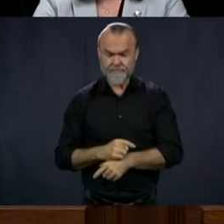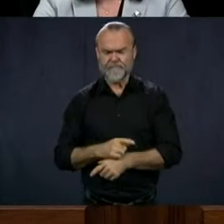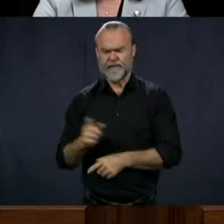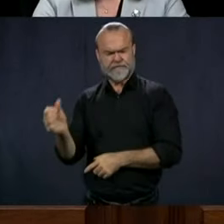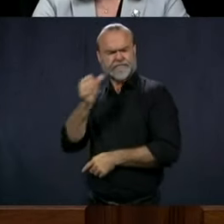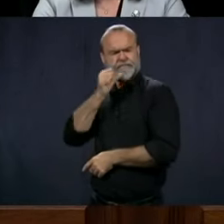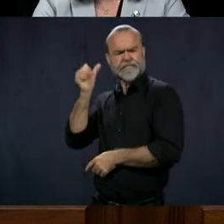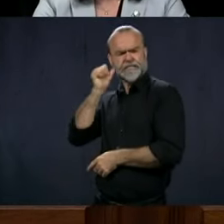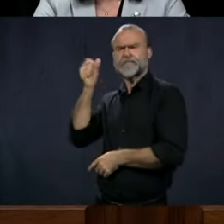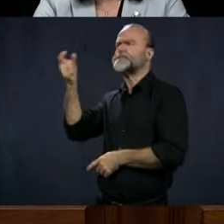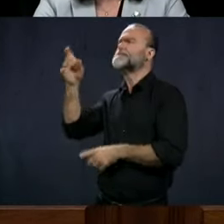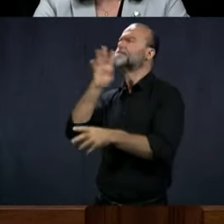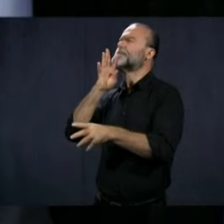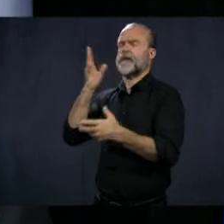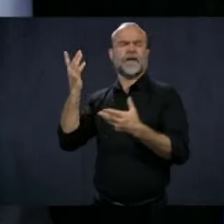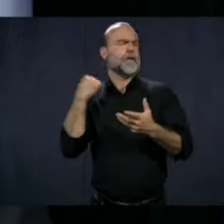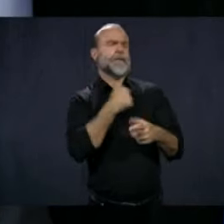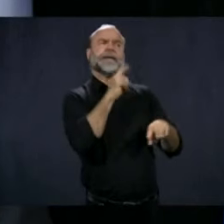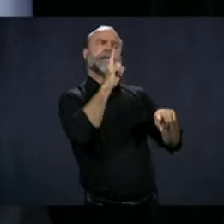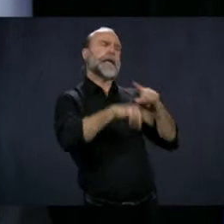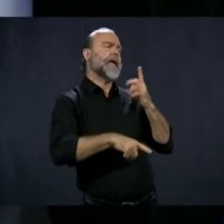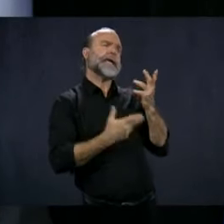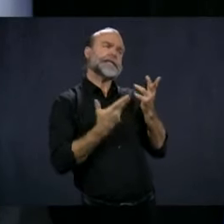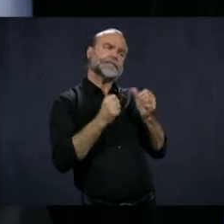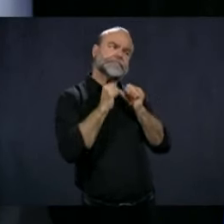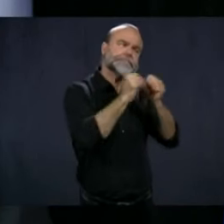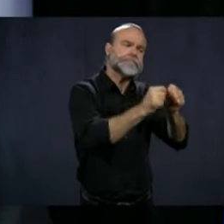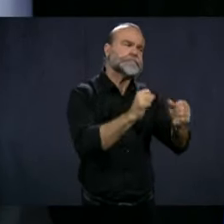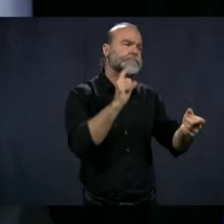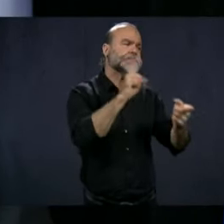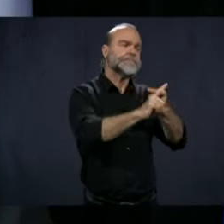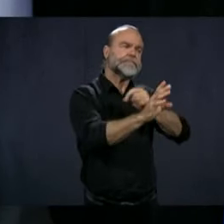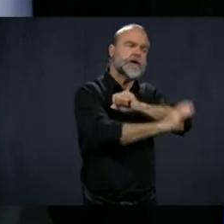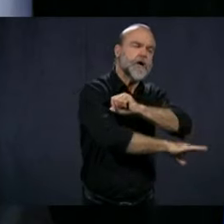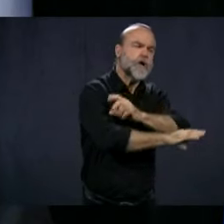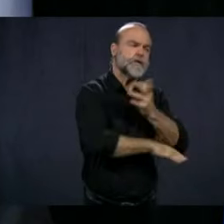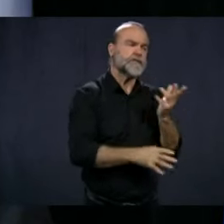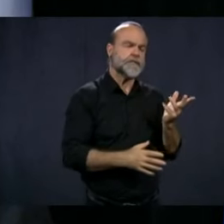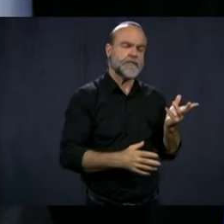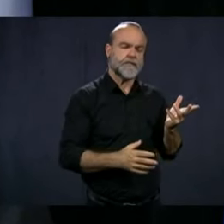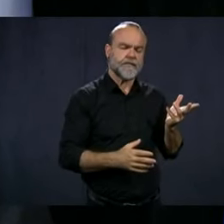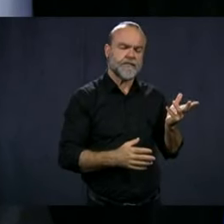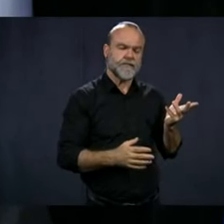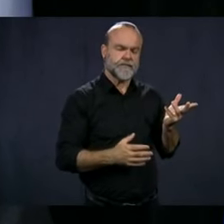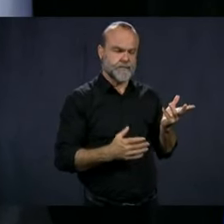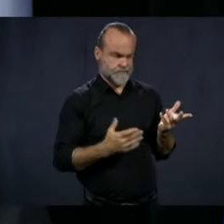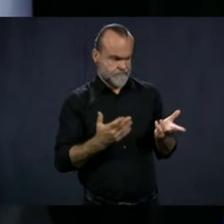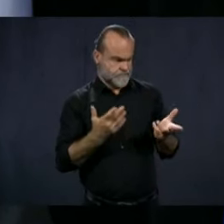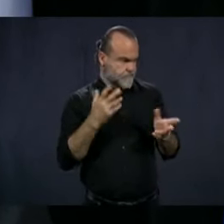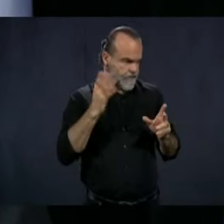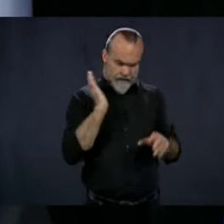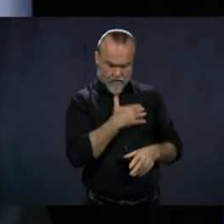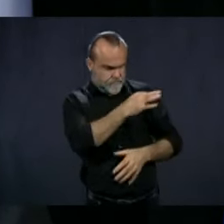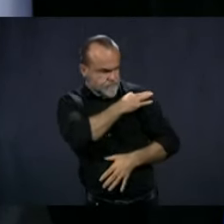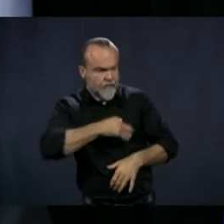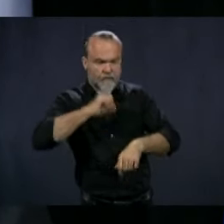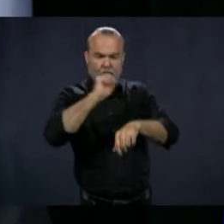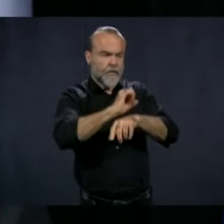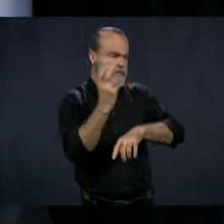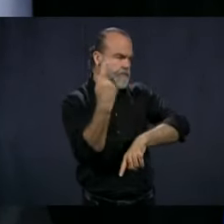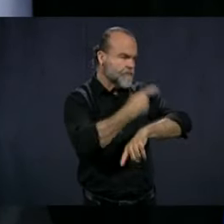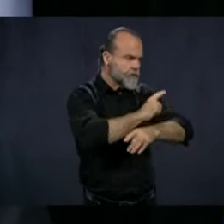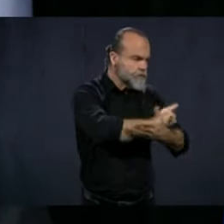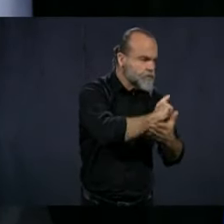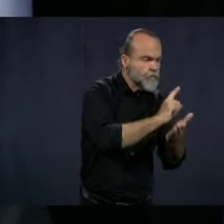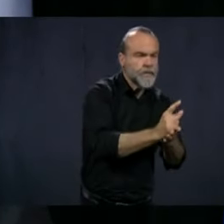yesterday, we won't be able to go that duration. When you have our people working seven days a week